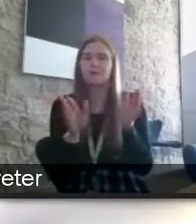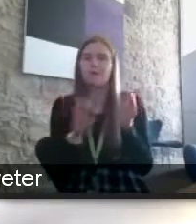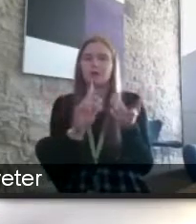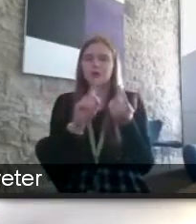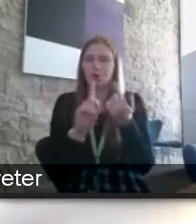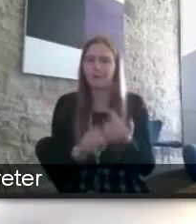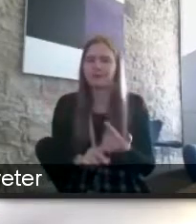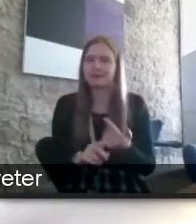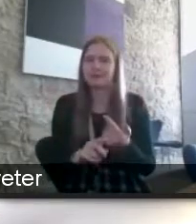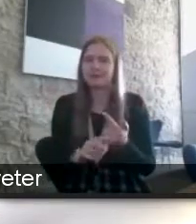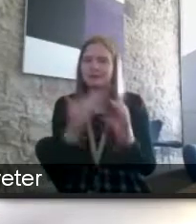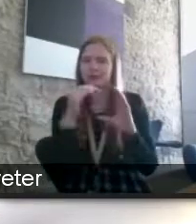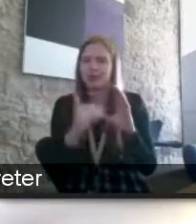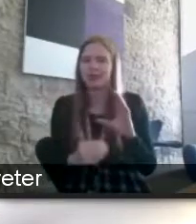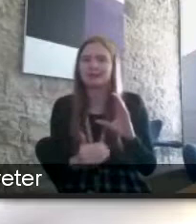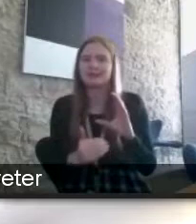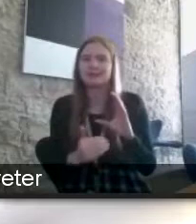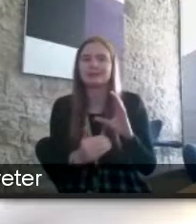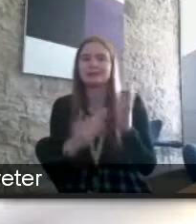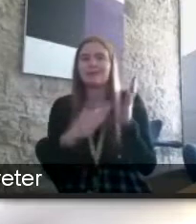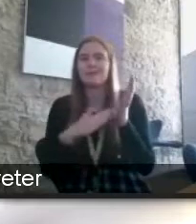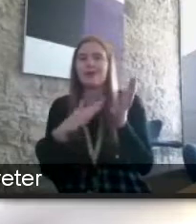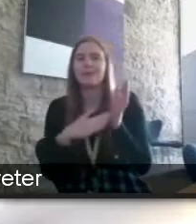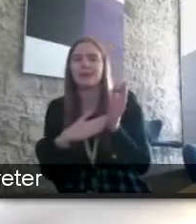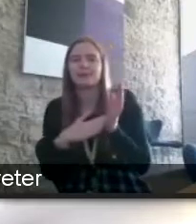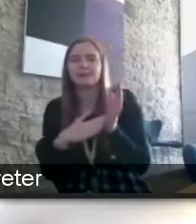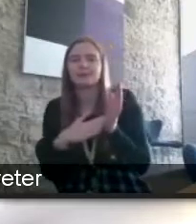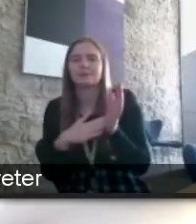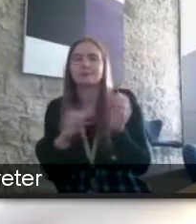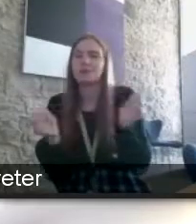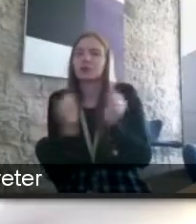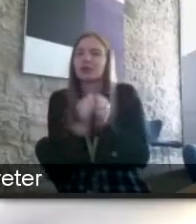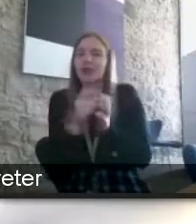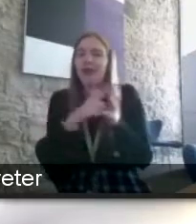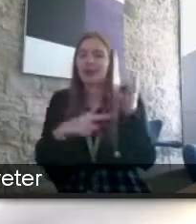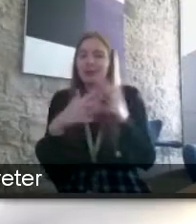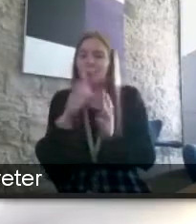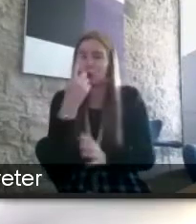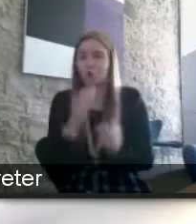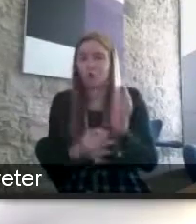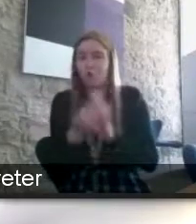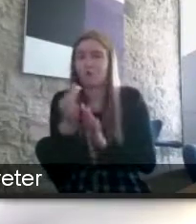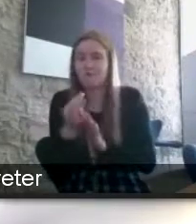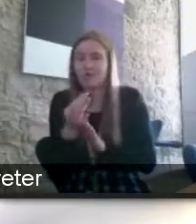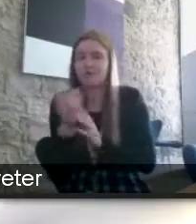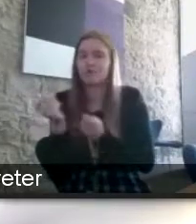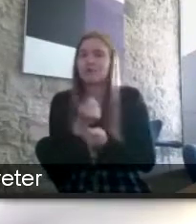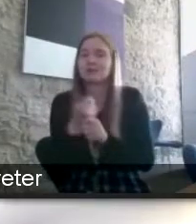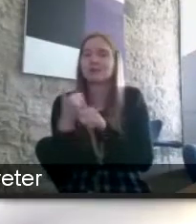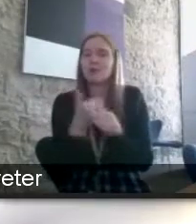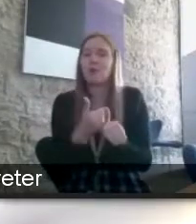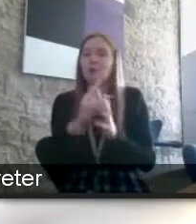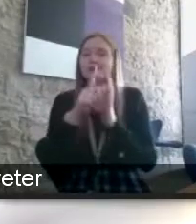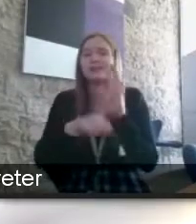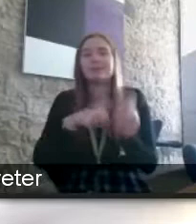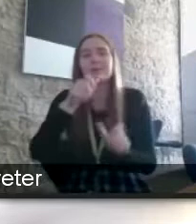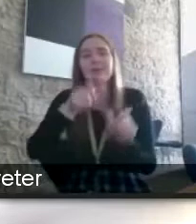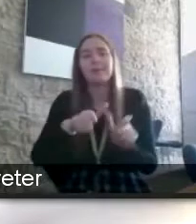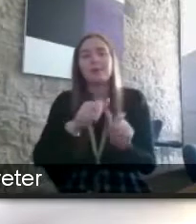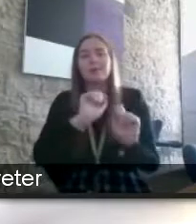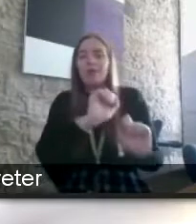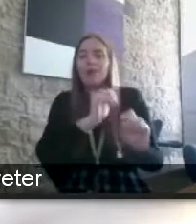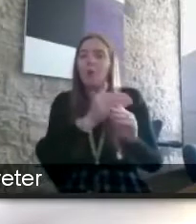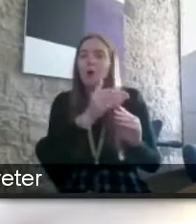relevant we have a comment from mark mcmillan saying that access to work could be better it brings in support for disabled people to carry out their work duties but they